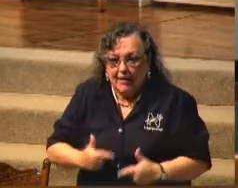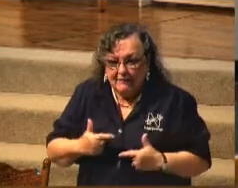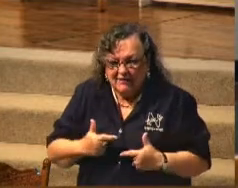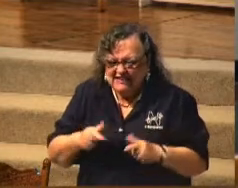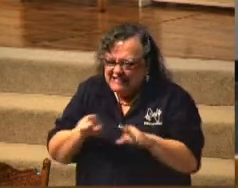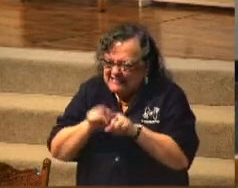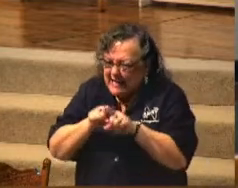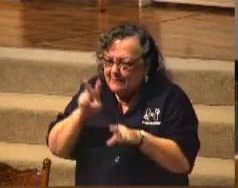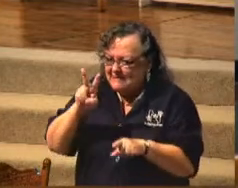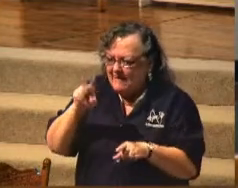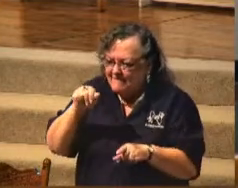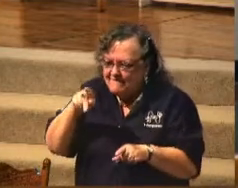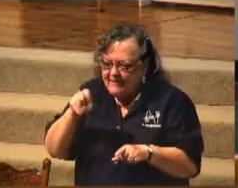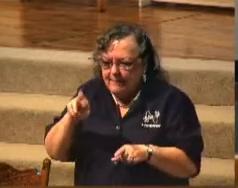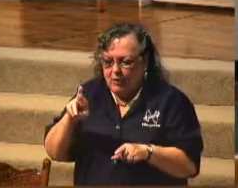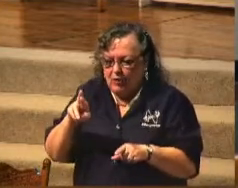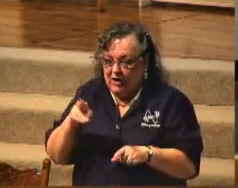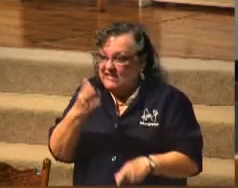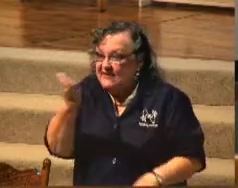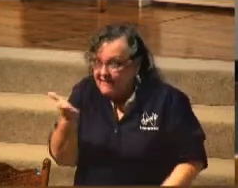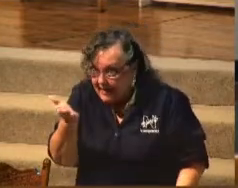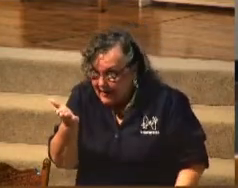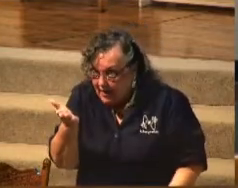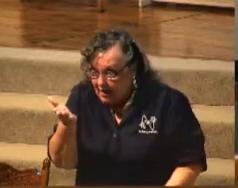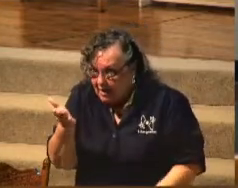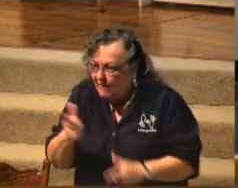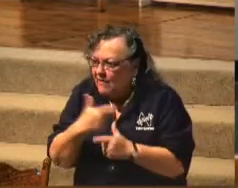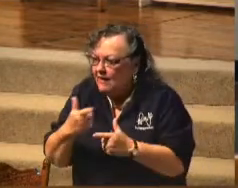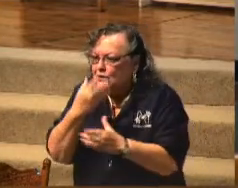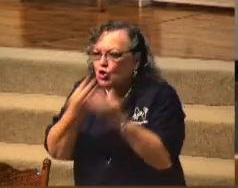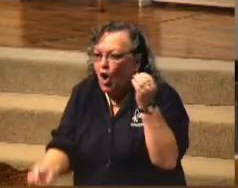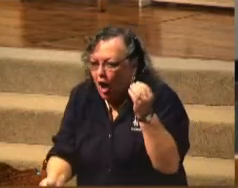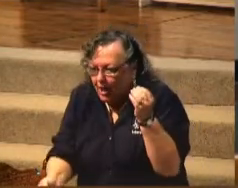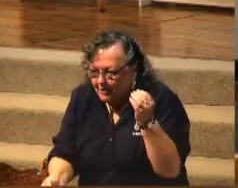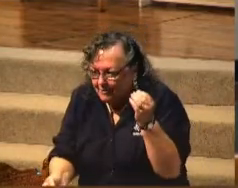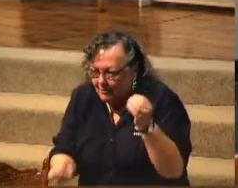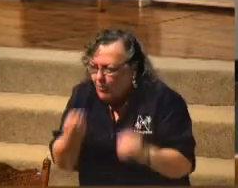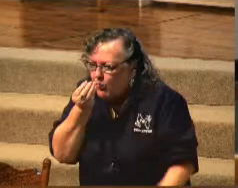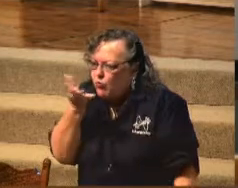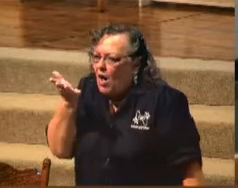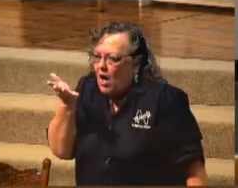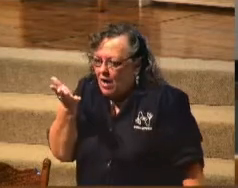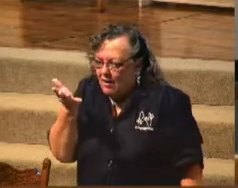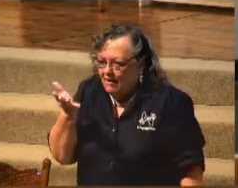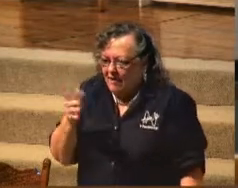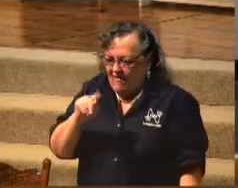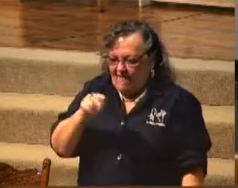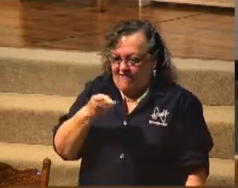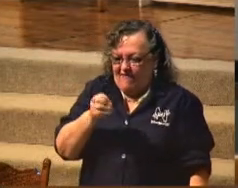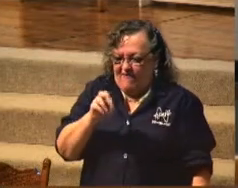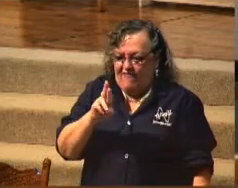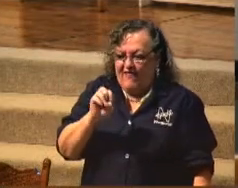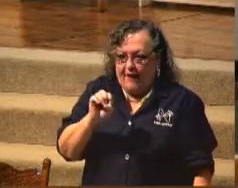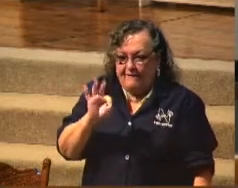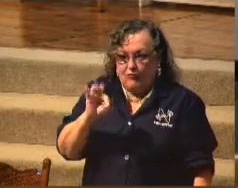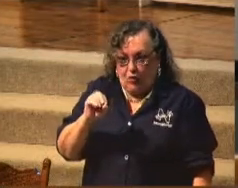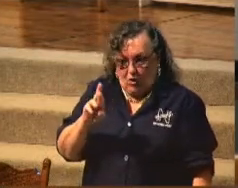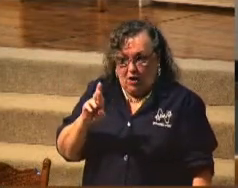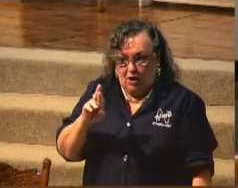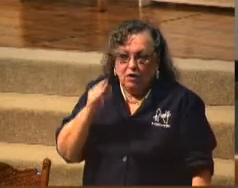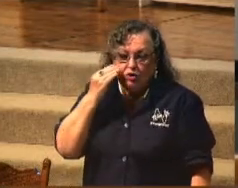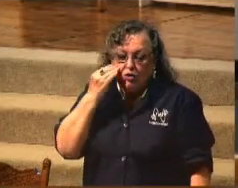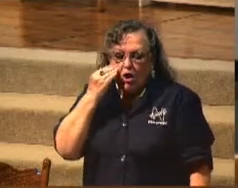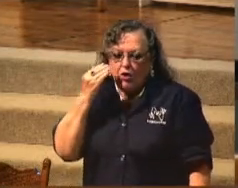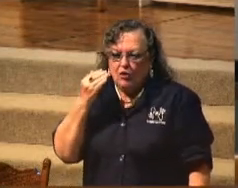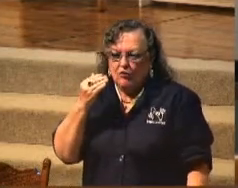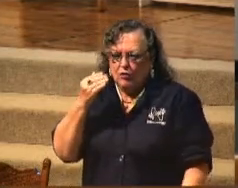vapor. It's there and then it's gone. Therefore, it says. Therefore. Dealing with the will of God and the will of God for our